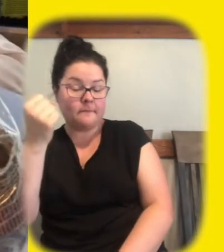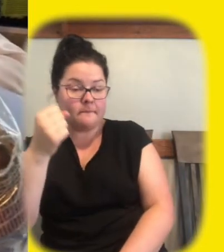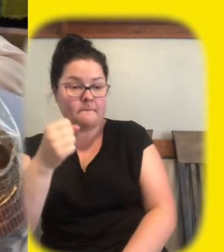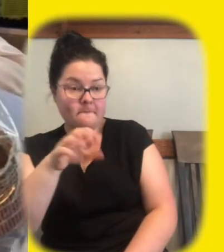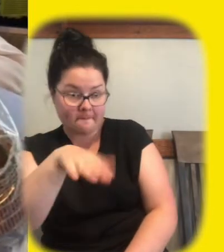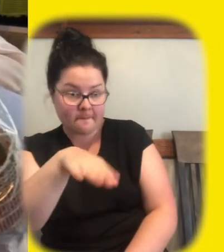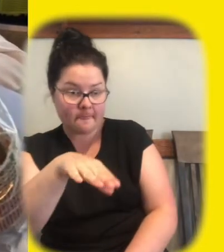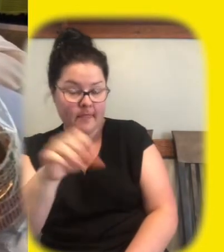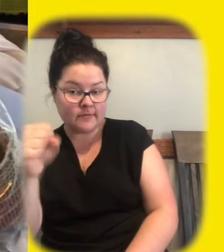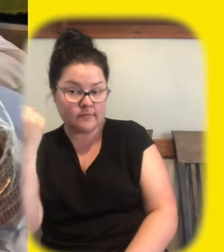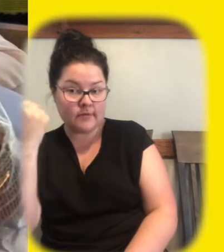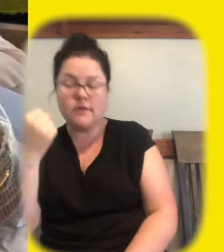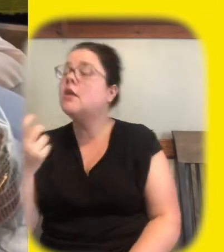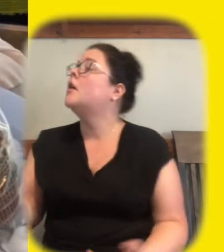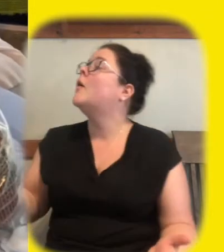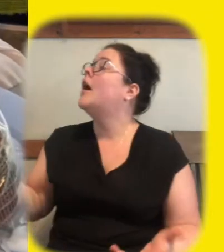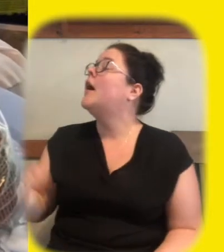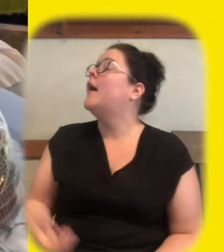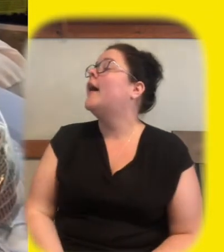simon